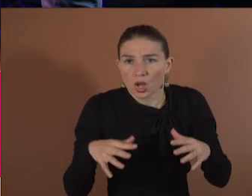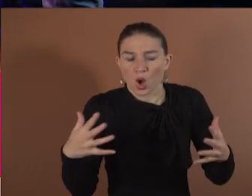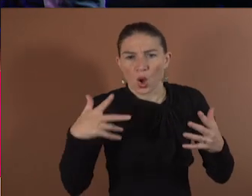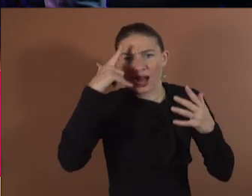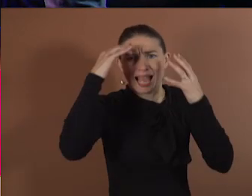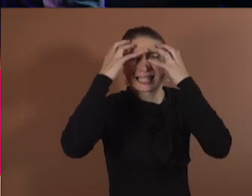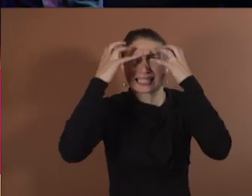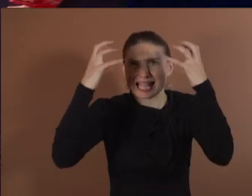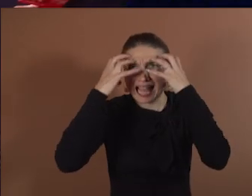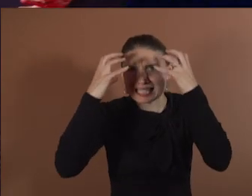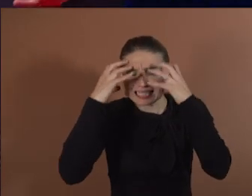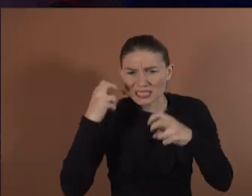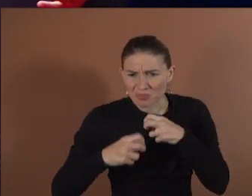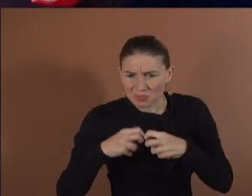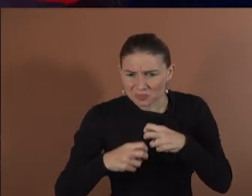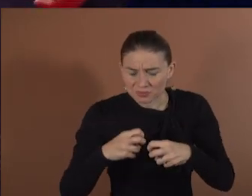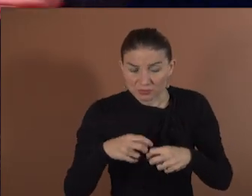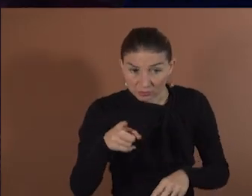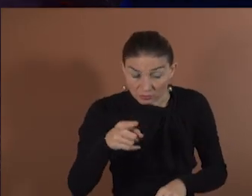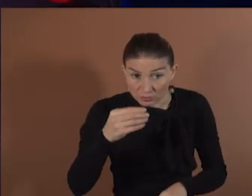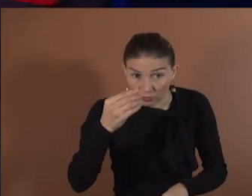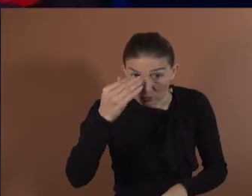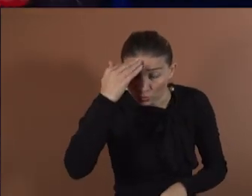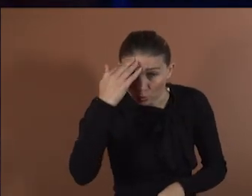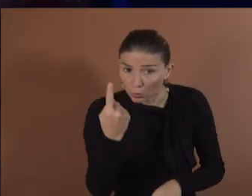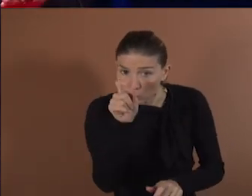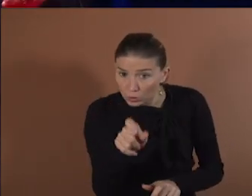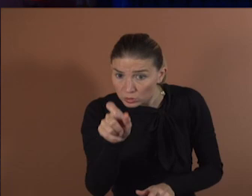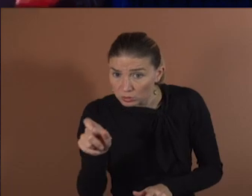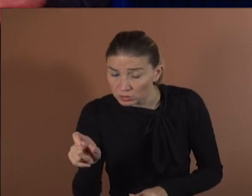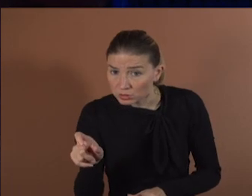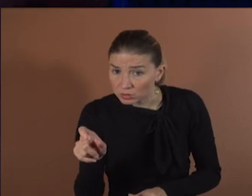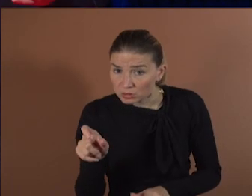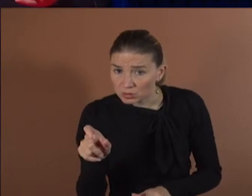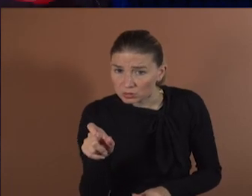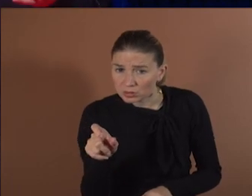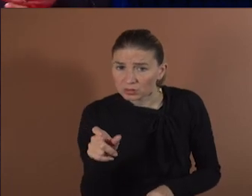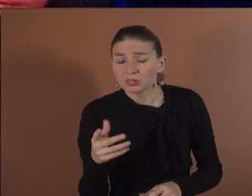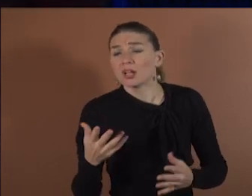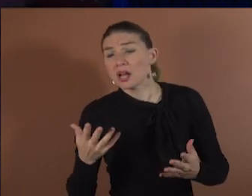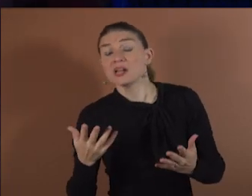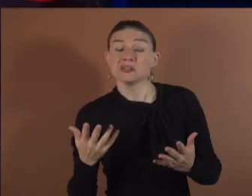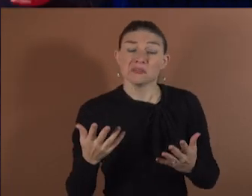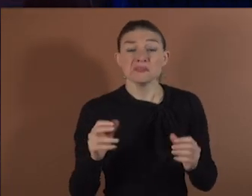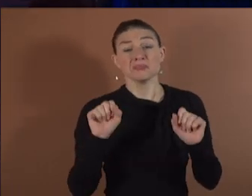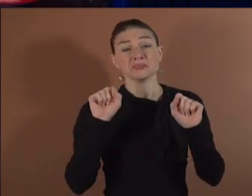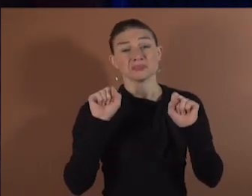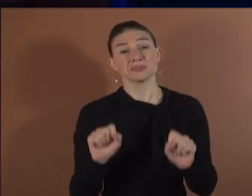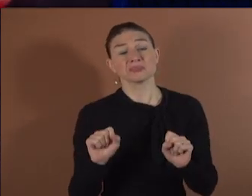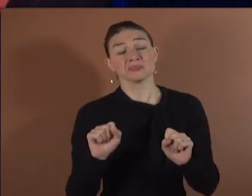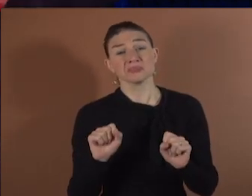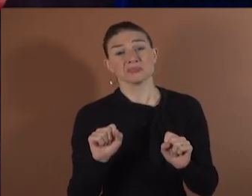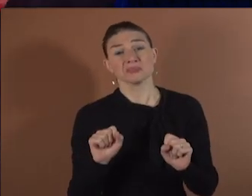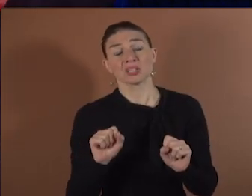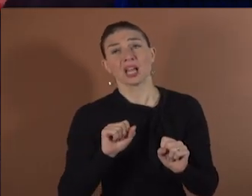It's fair to say that the majority of you will have to deal with some of these diseases during